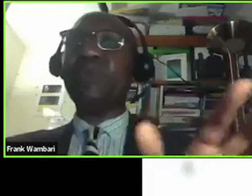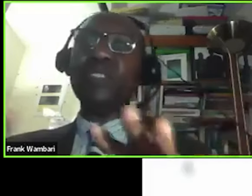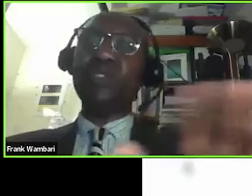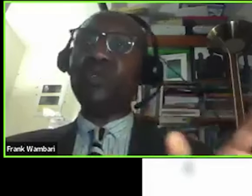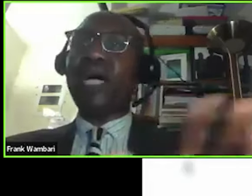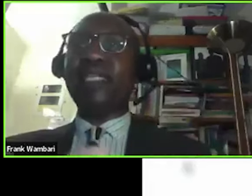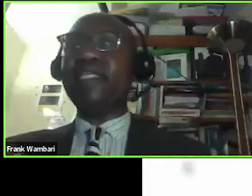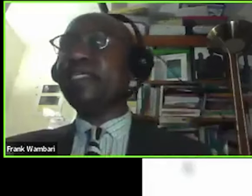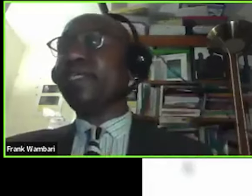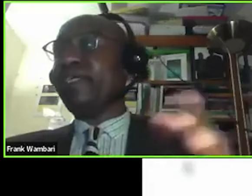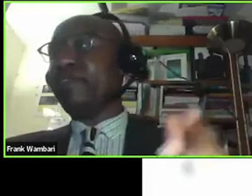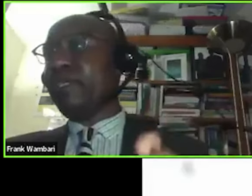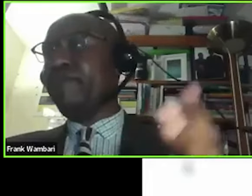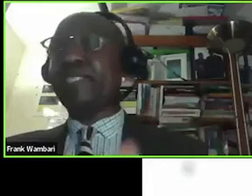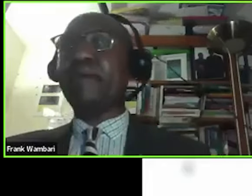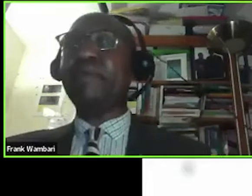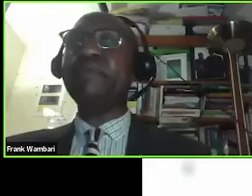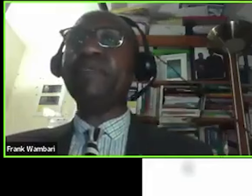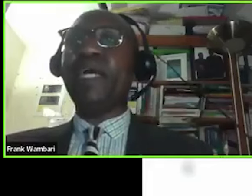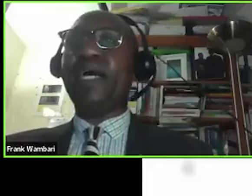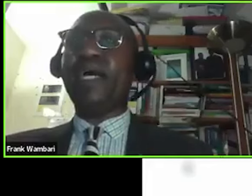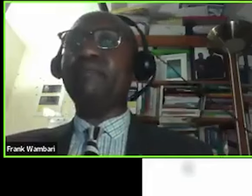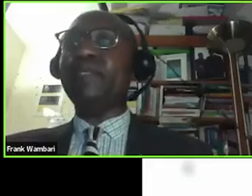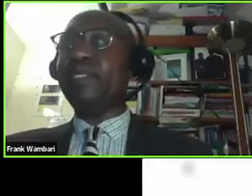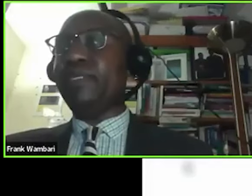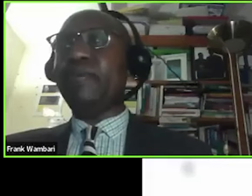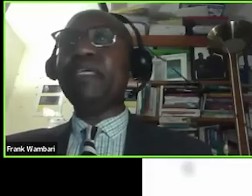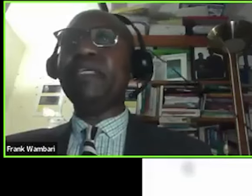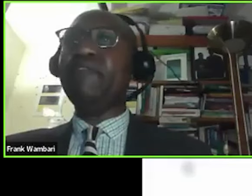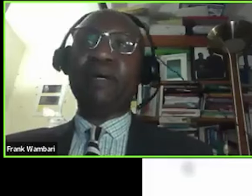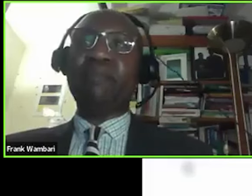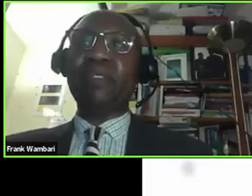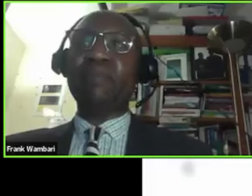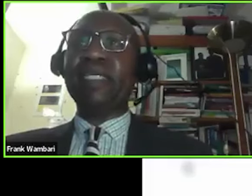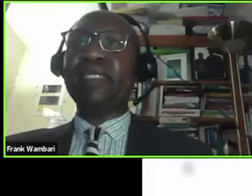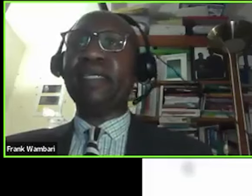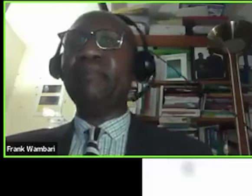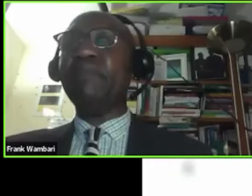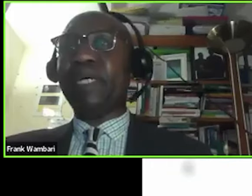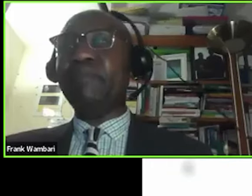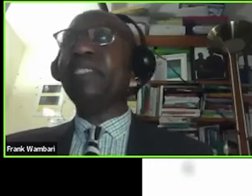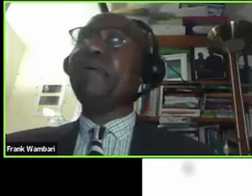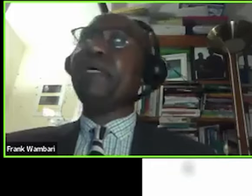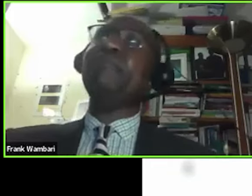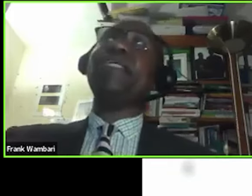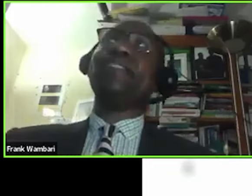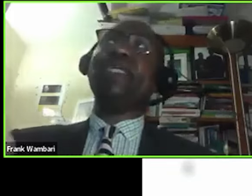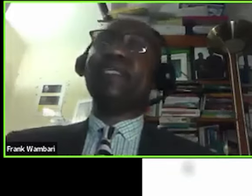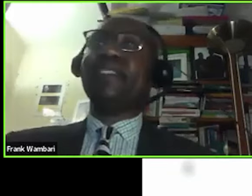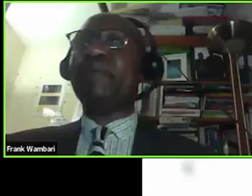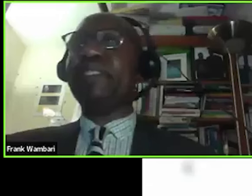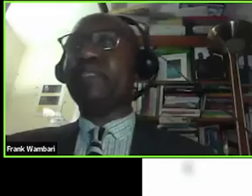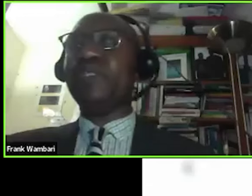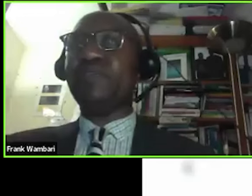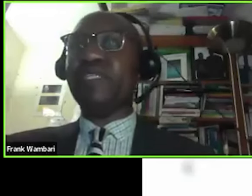somebody wants to do other things like say for example um let me give you a personal bias i mean i mean biasness